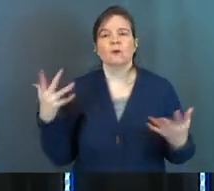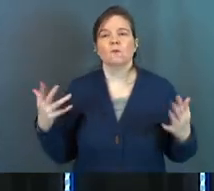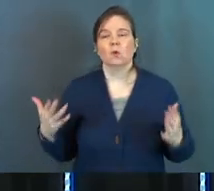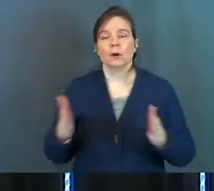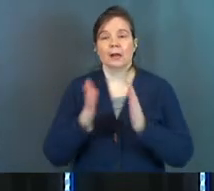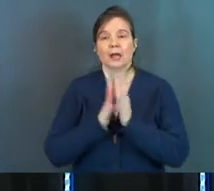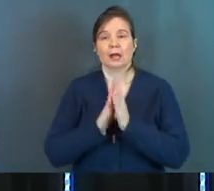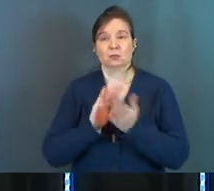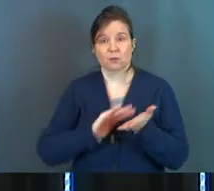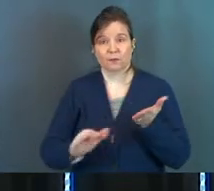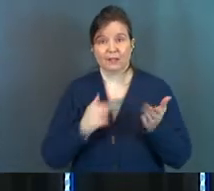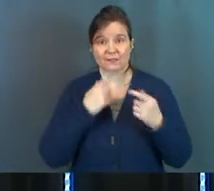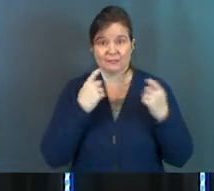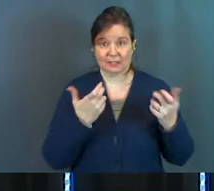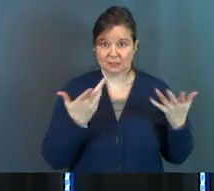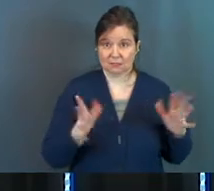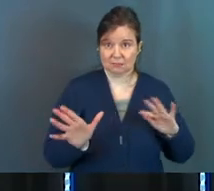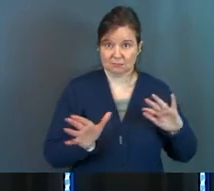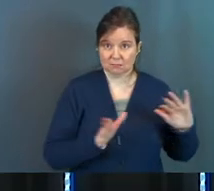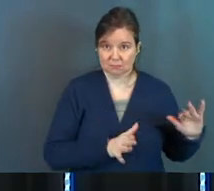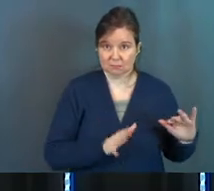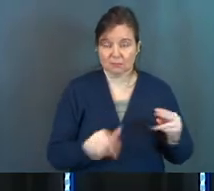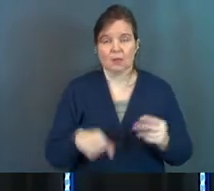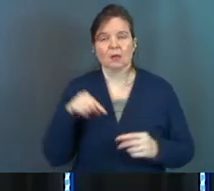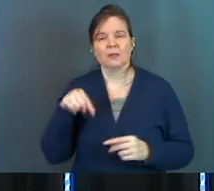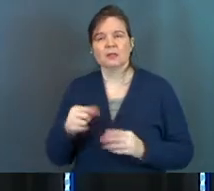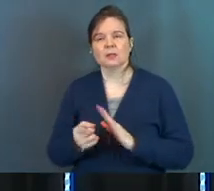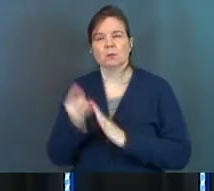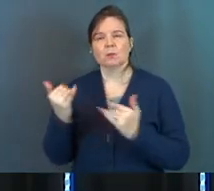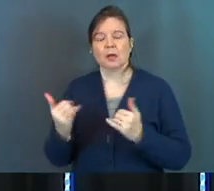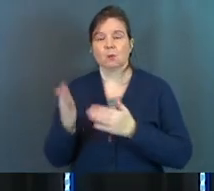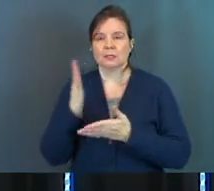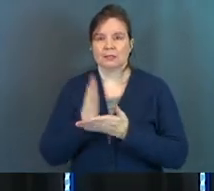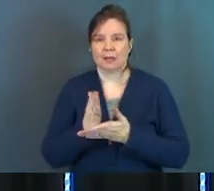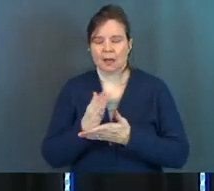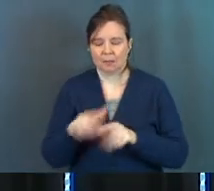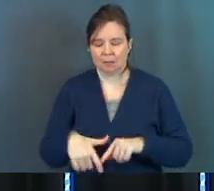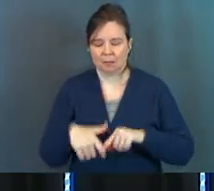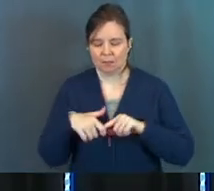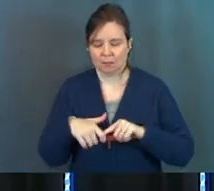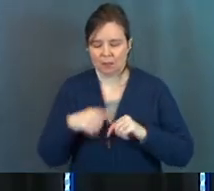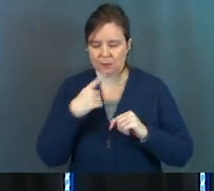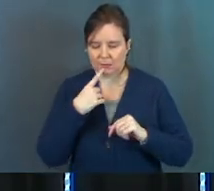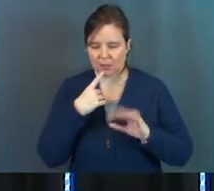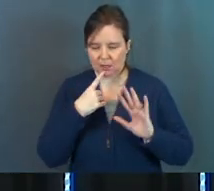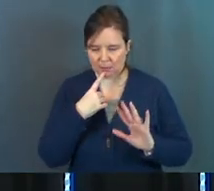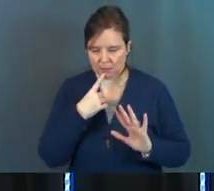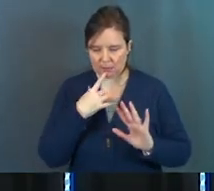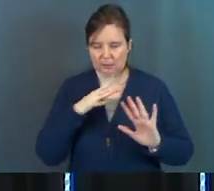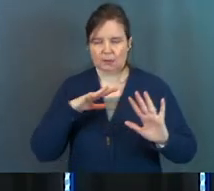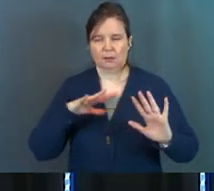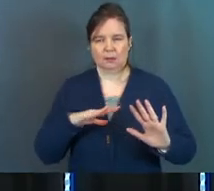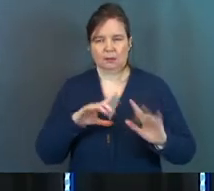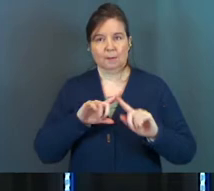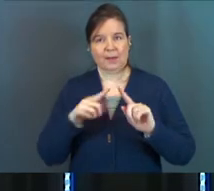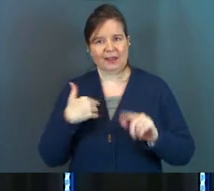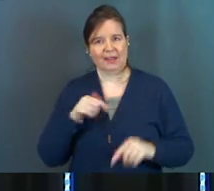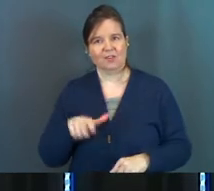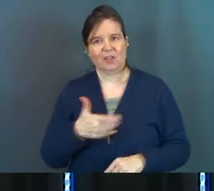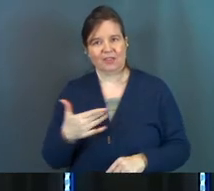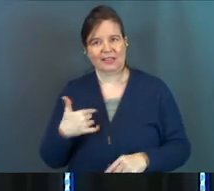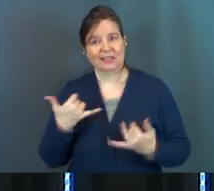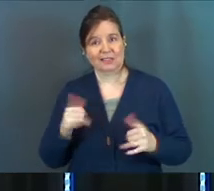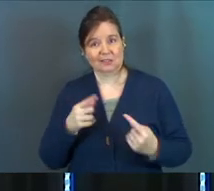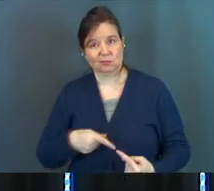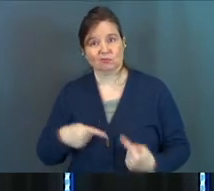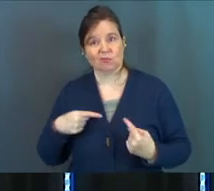already asked him to forgive our sins, but this is the moment where we stop and say, but I've got other things